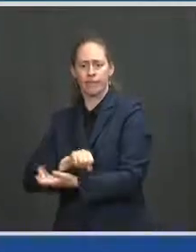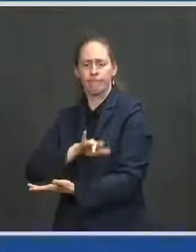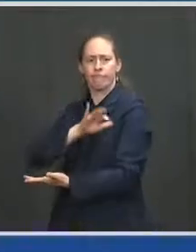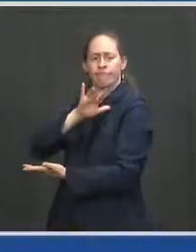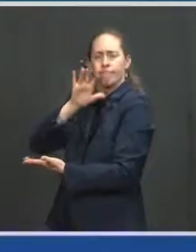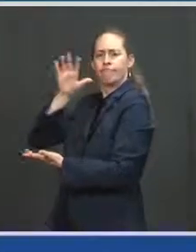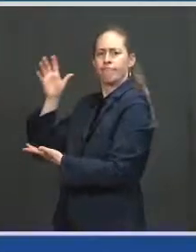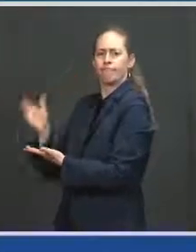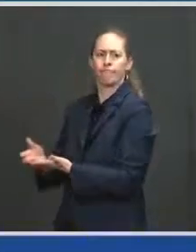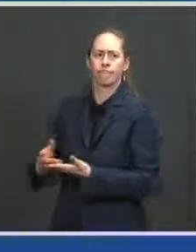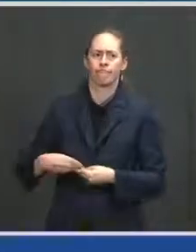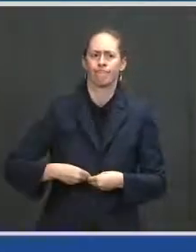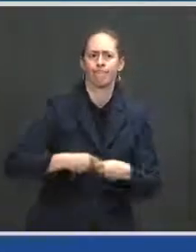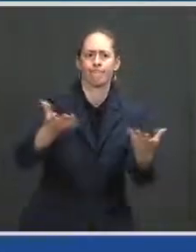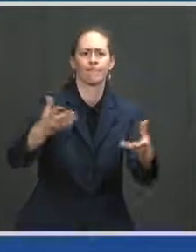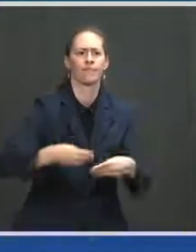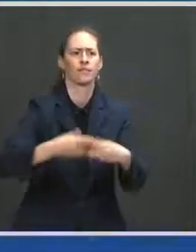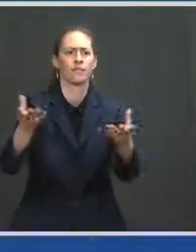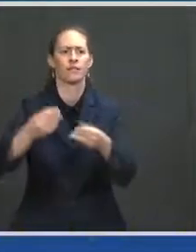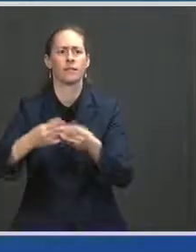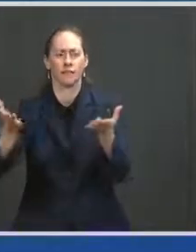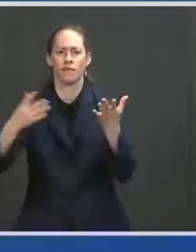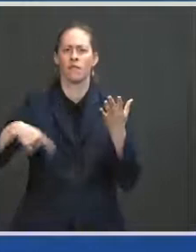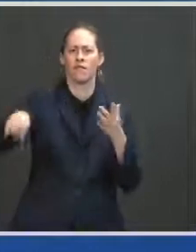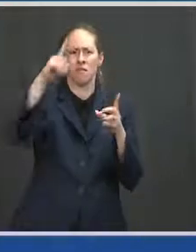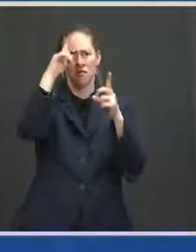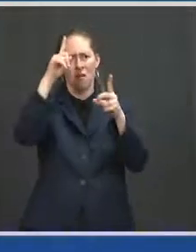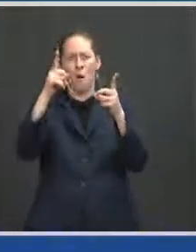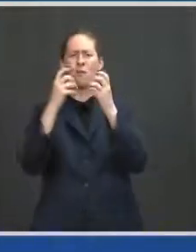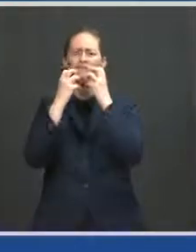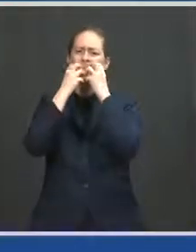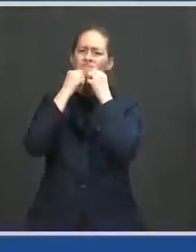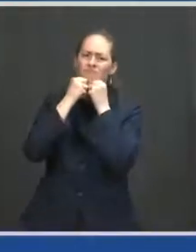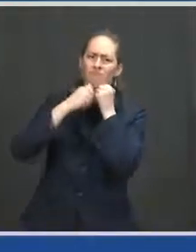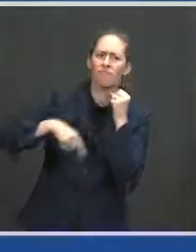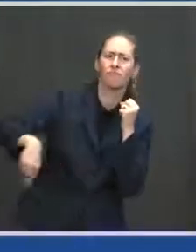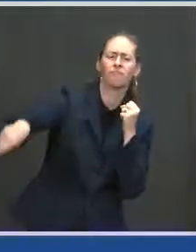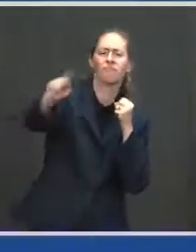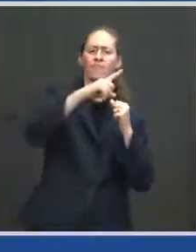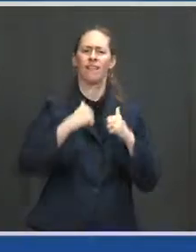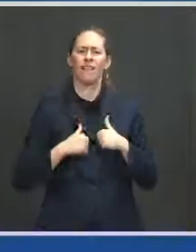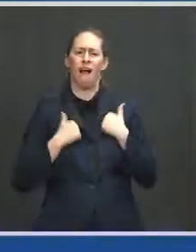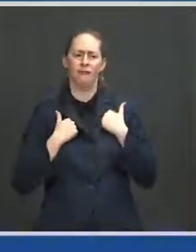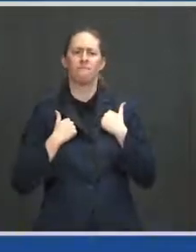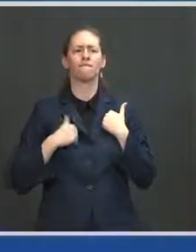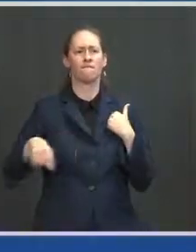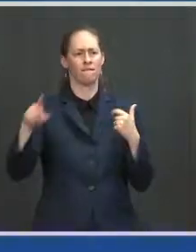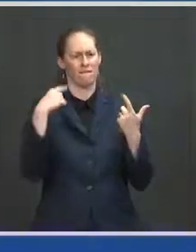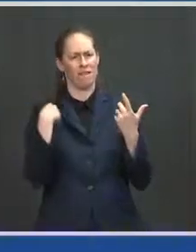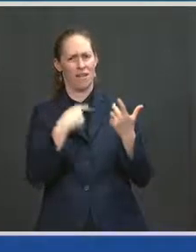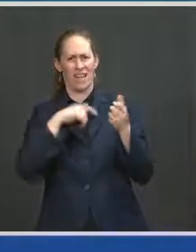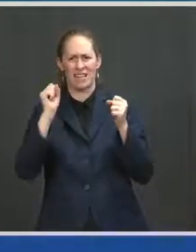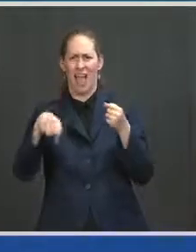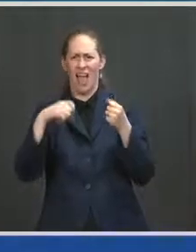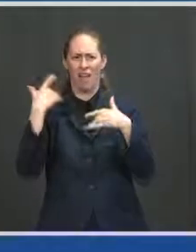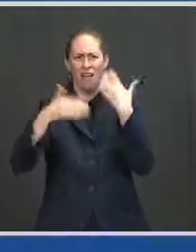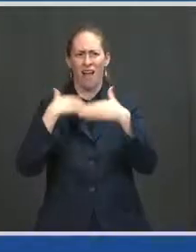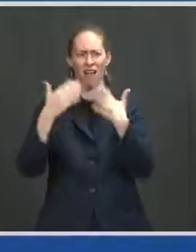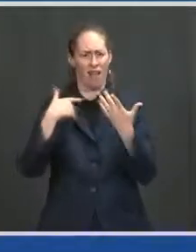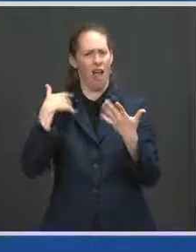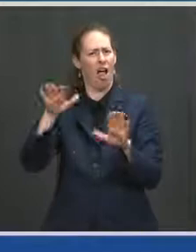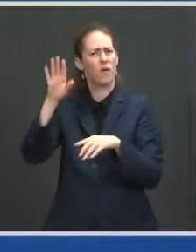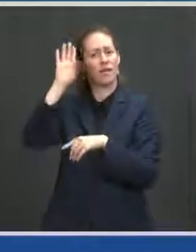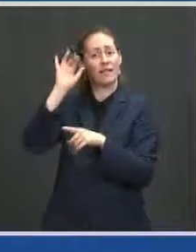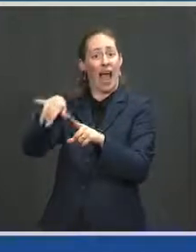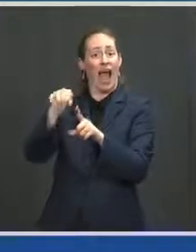available for every single American. They're available. And we knew that was the case months ago. We worked